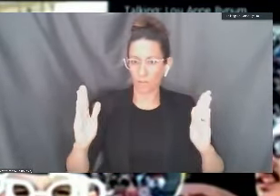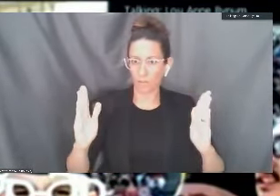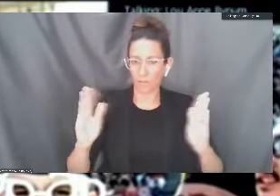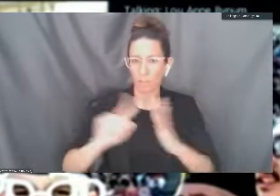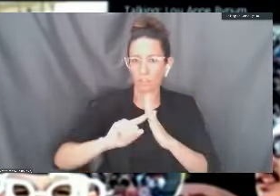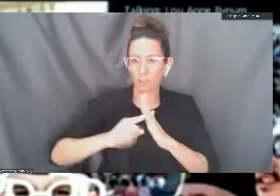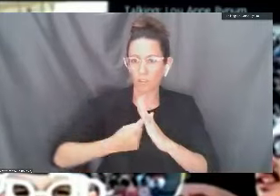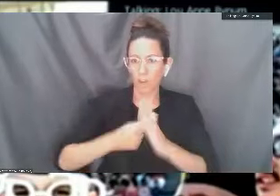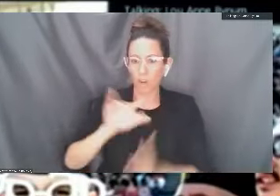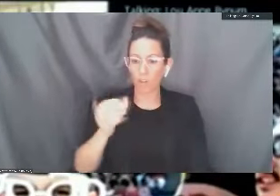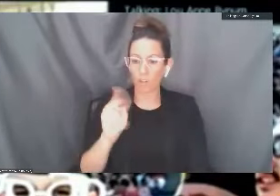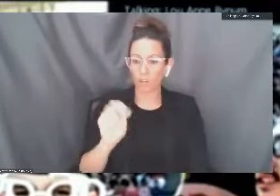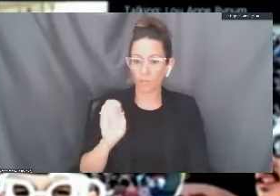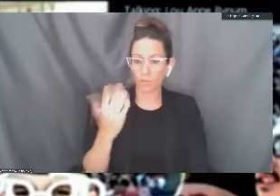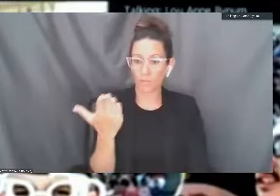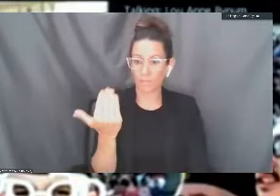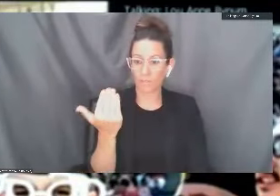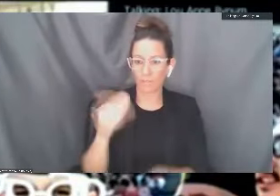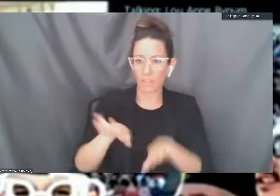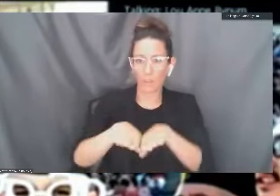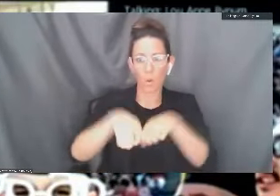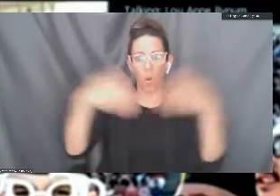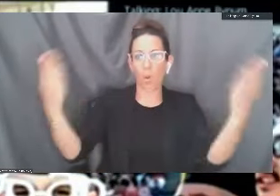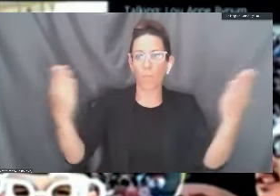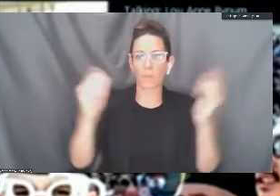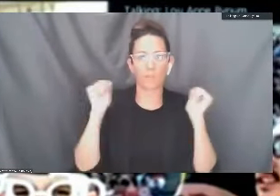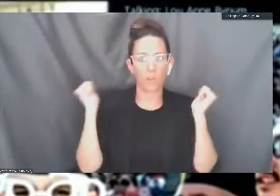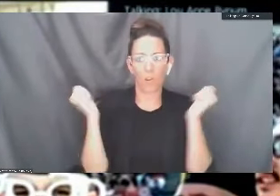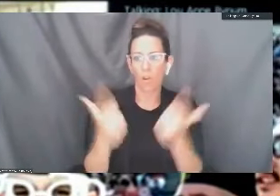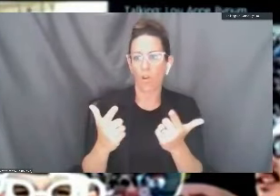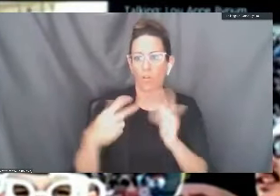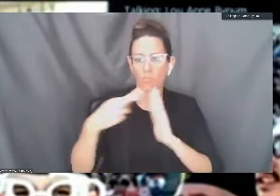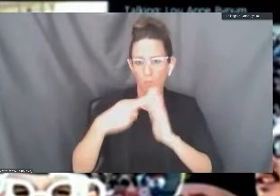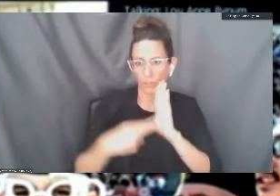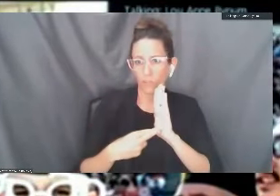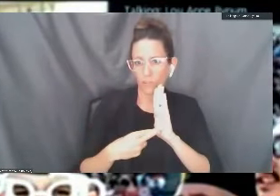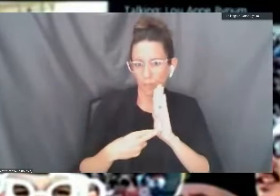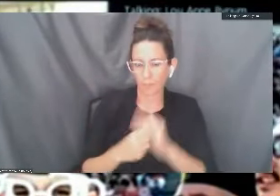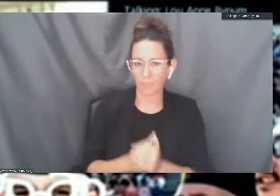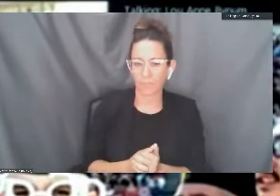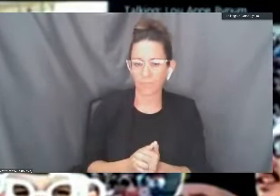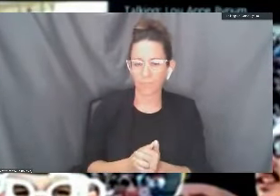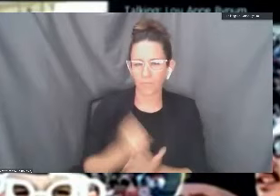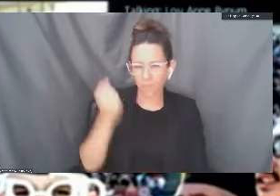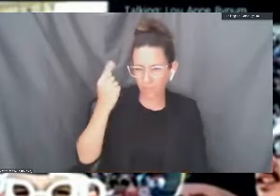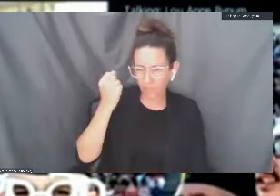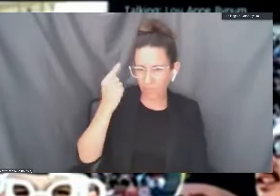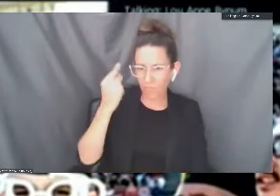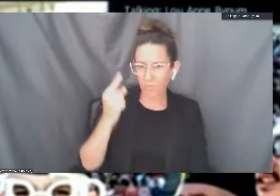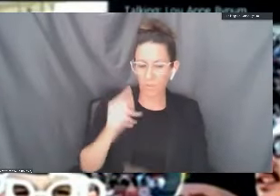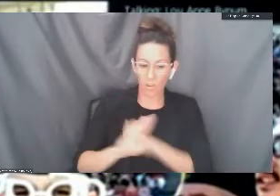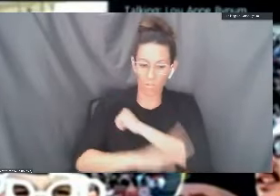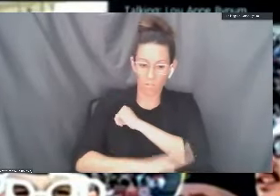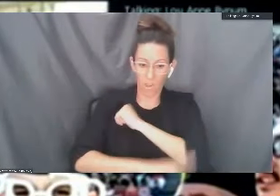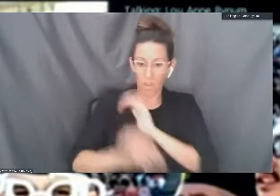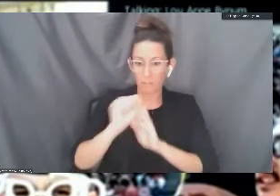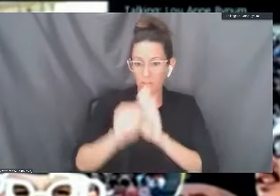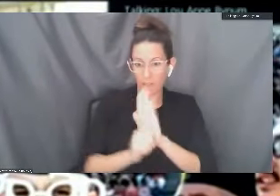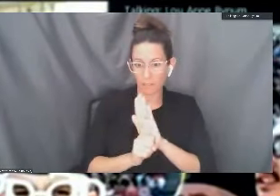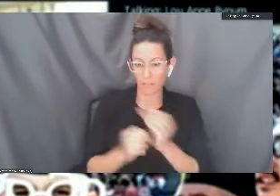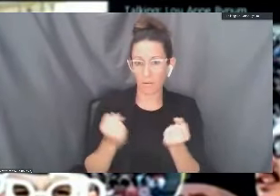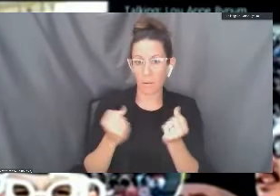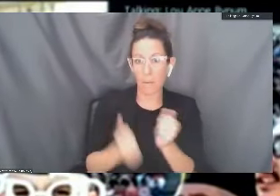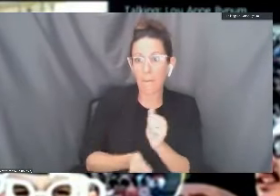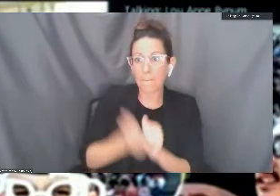students on June 15th. With the decision regarding the fall semester, most students will not be